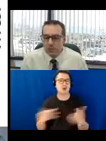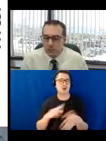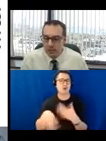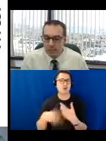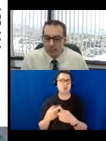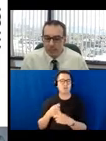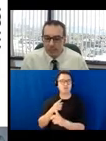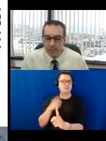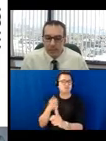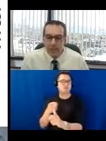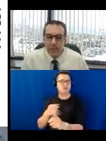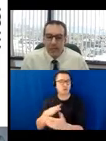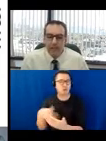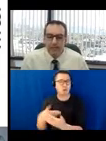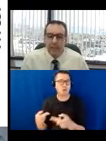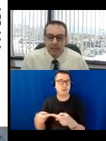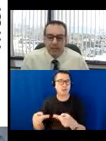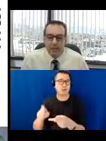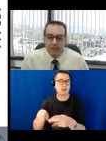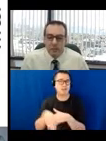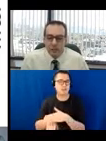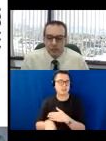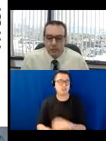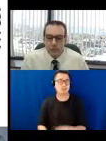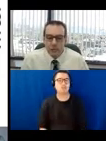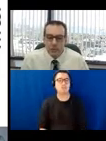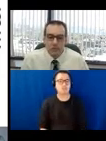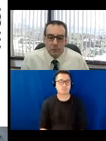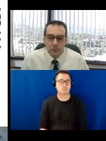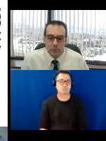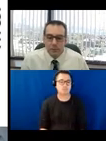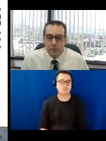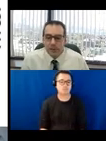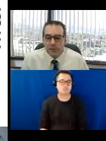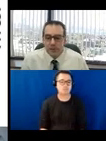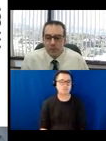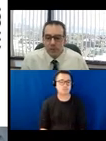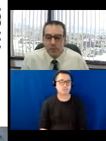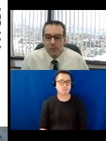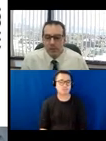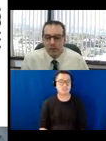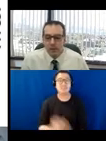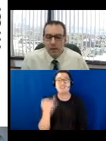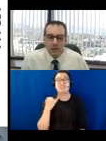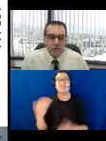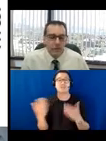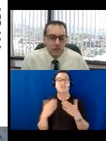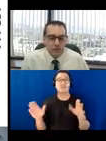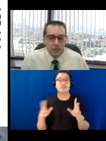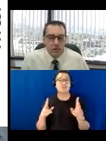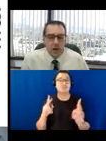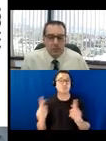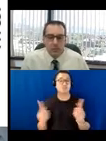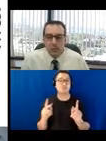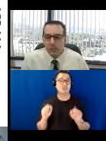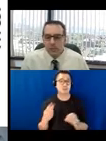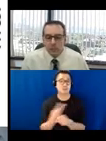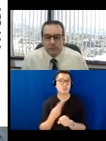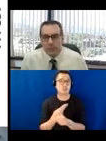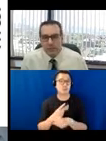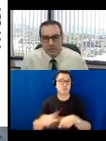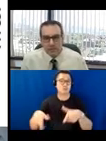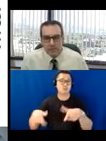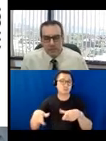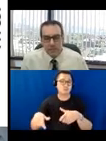route to them. And if the elements have controls for use by the general public, are those controls operable with a